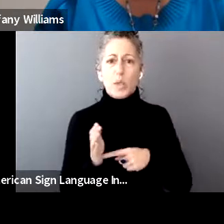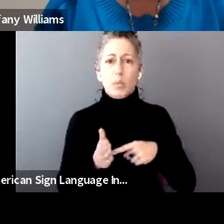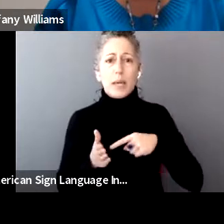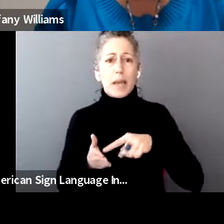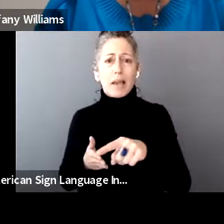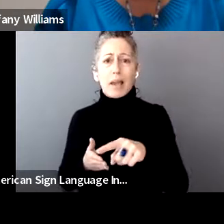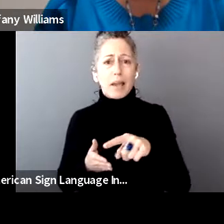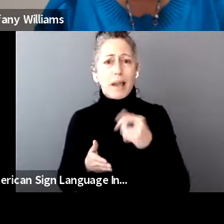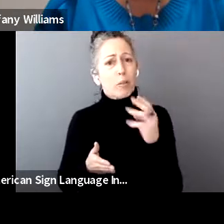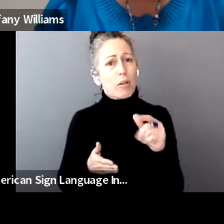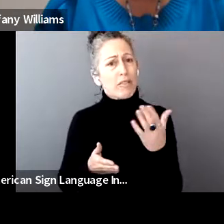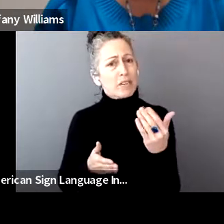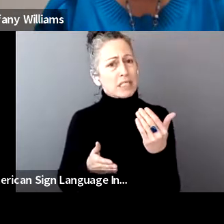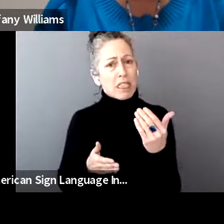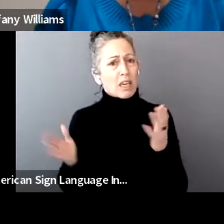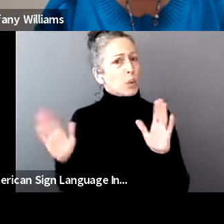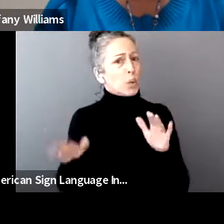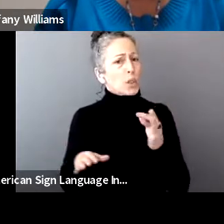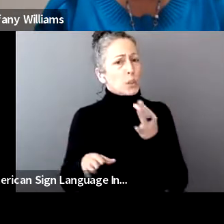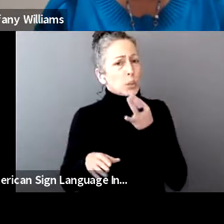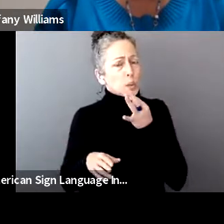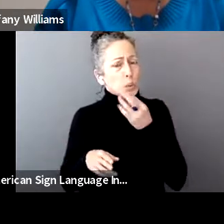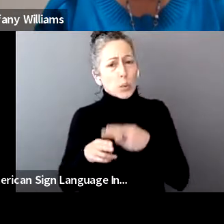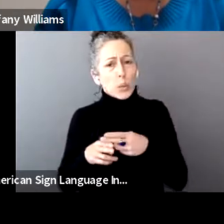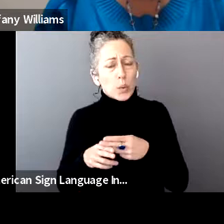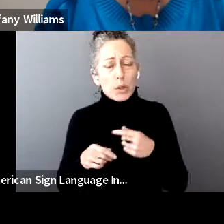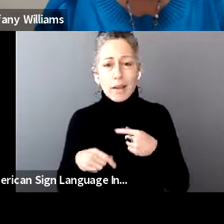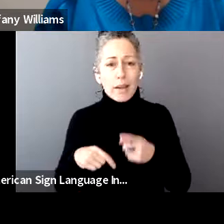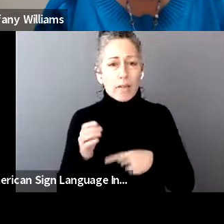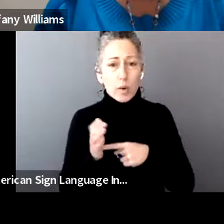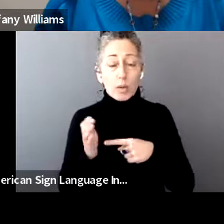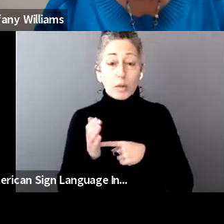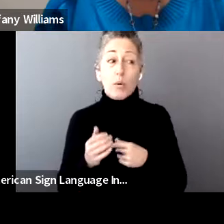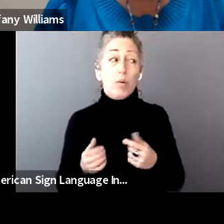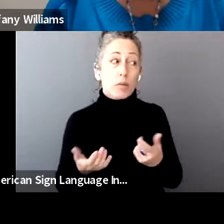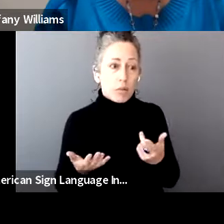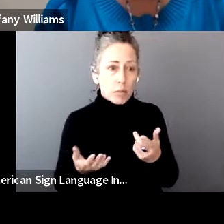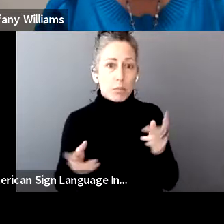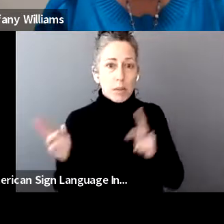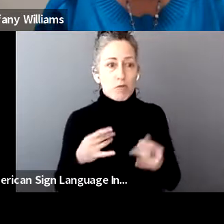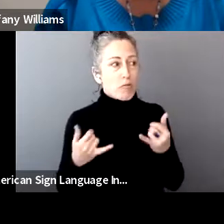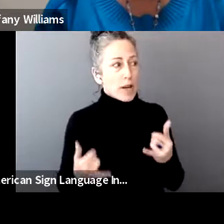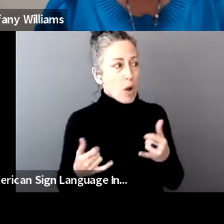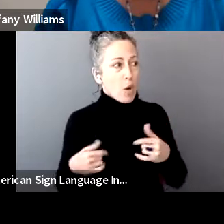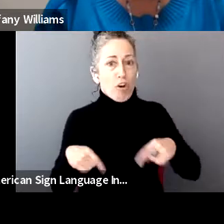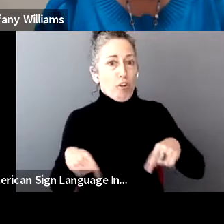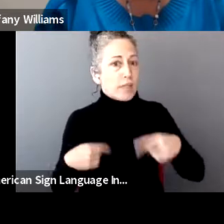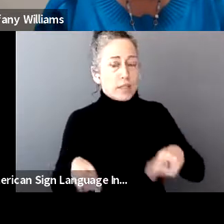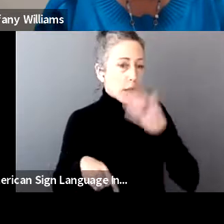options that people have? Because that's one of the fears that people have and one of the reasons people may not necessarily file their taxes.